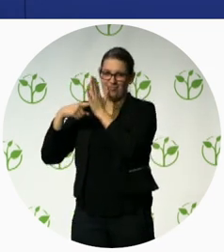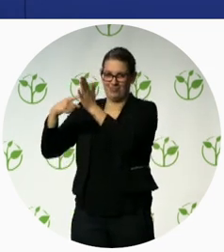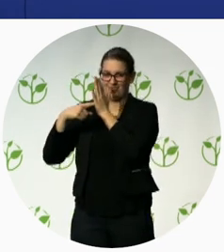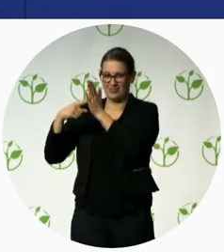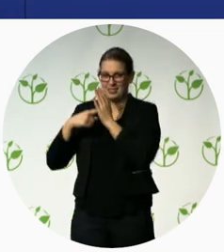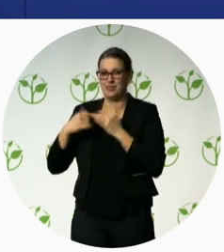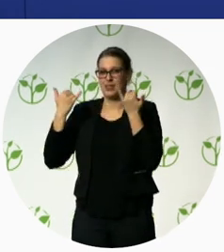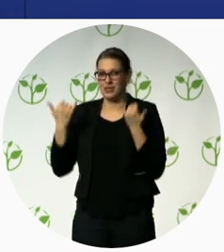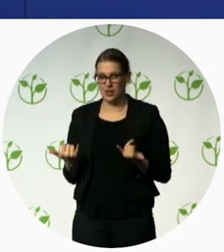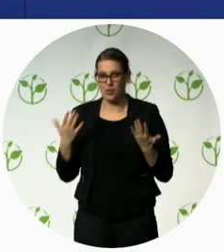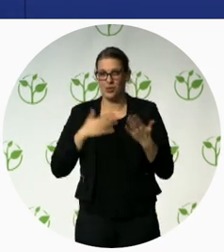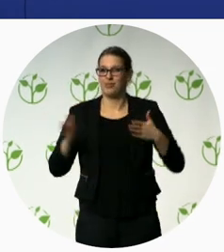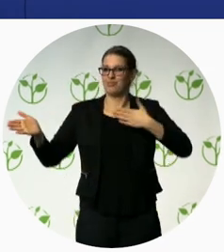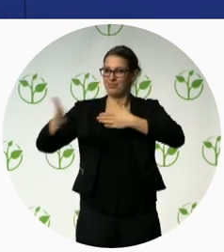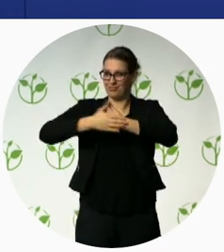our panelists.